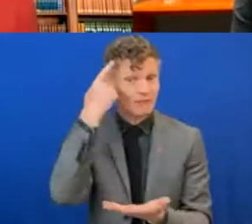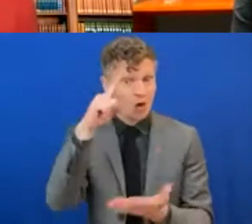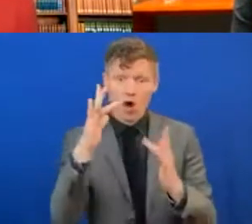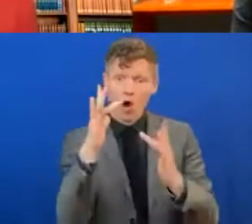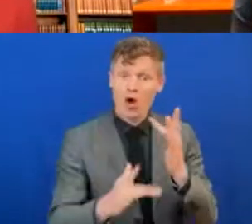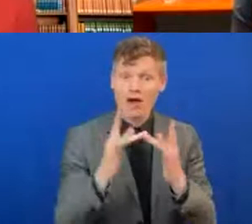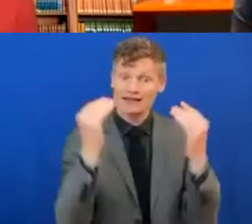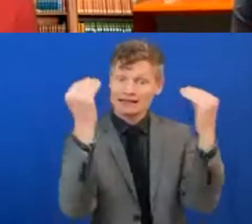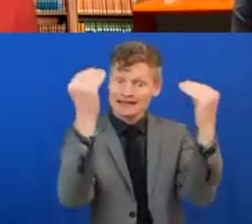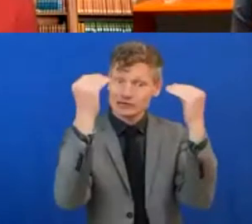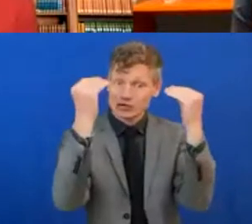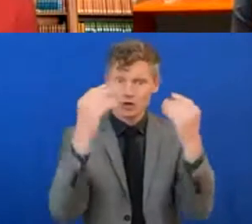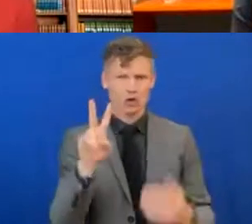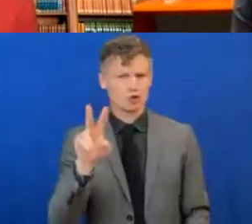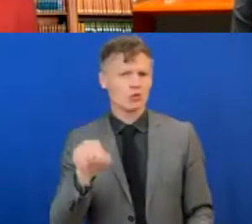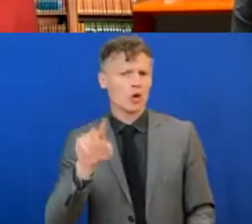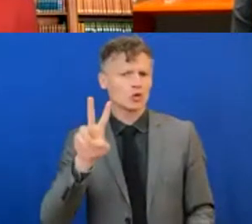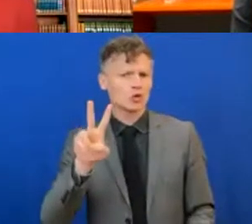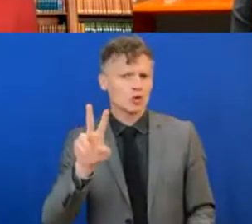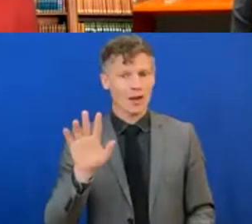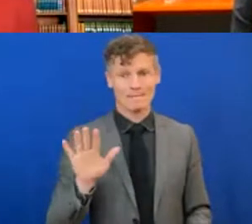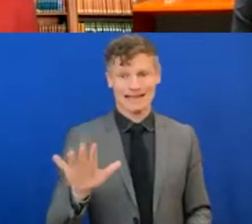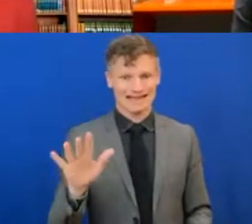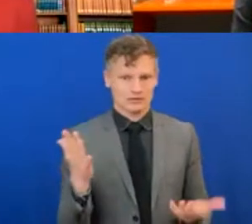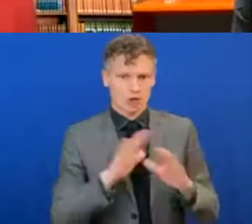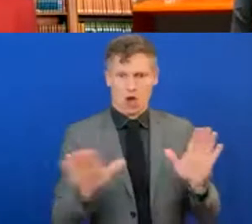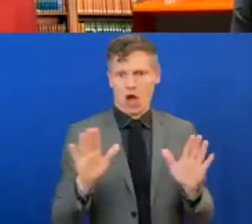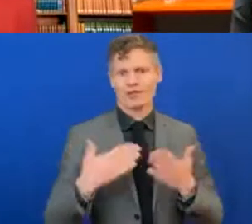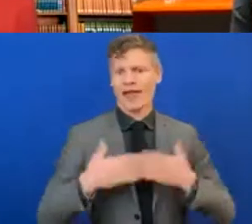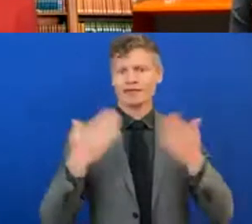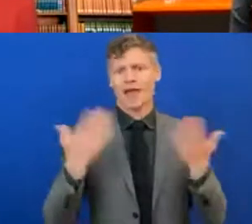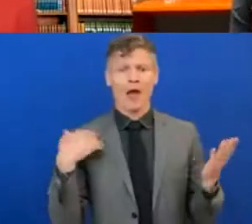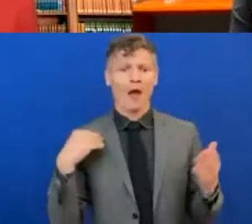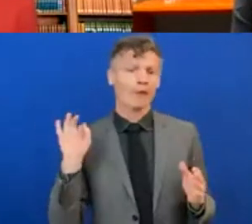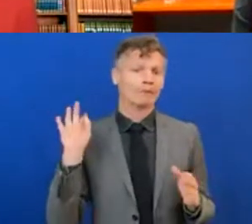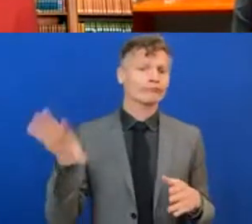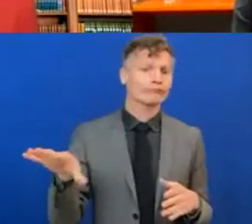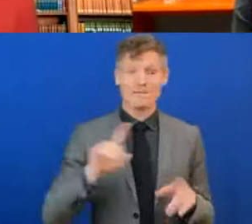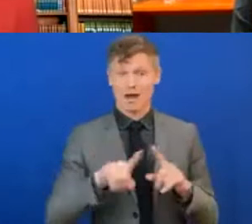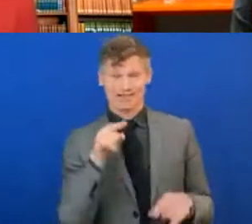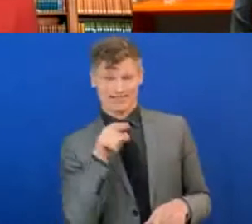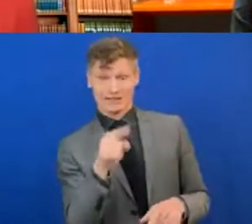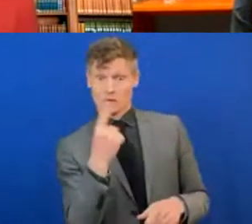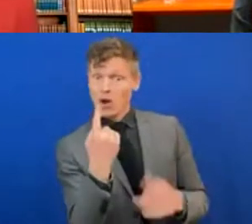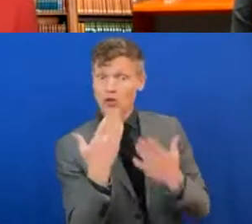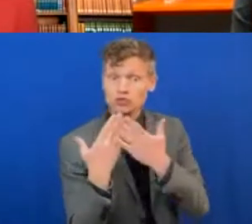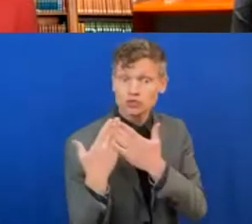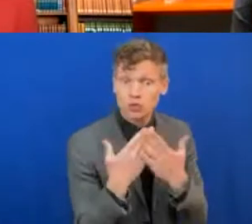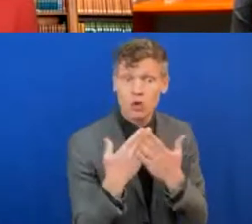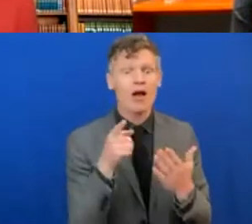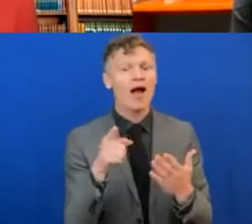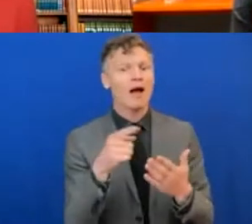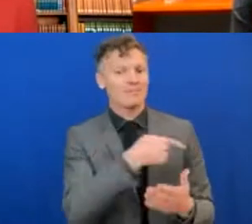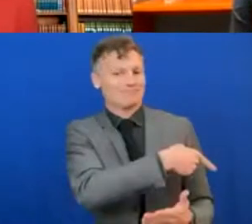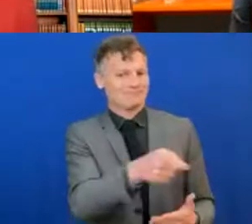Now, 2.2 million is not something we have in the bank every day, and turns out that was a fee-paying school. So, I would encourage everyone here to make sure it's accessible.